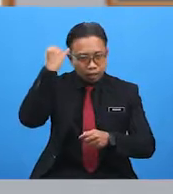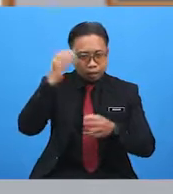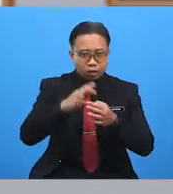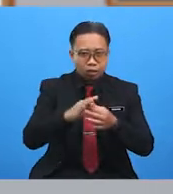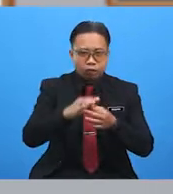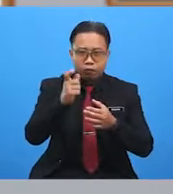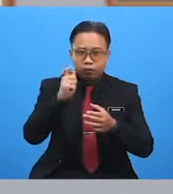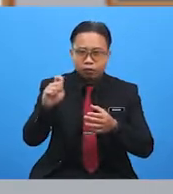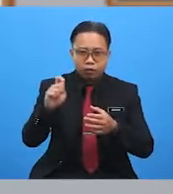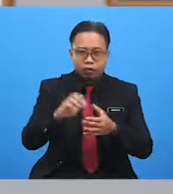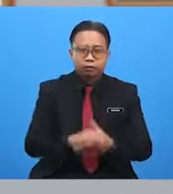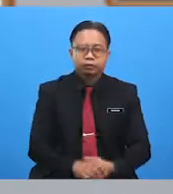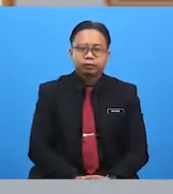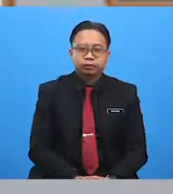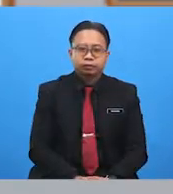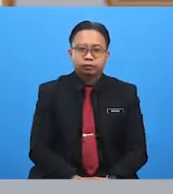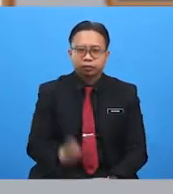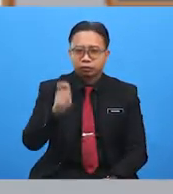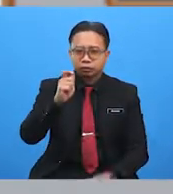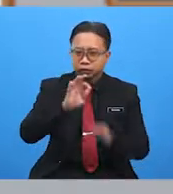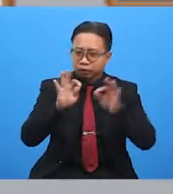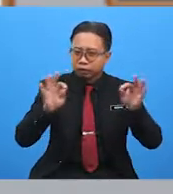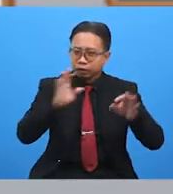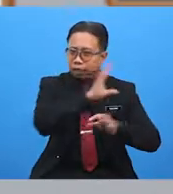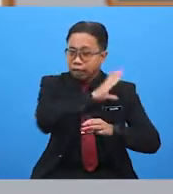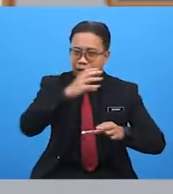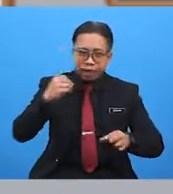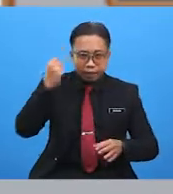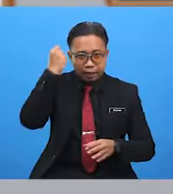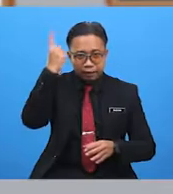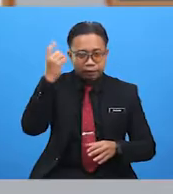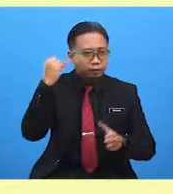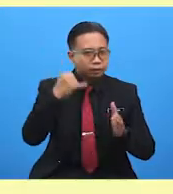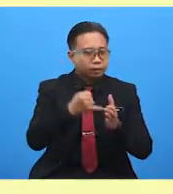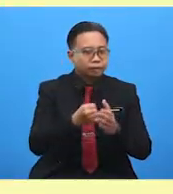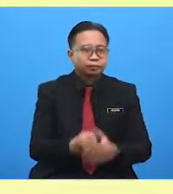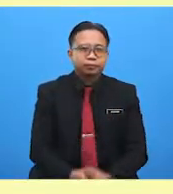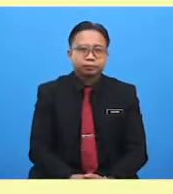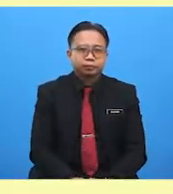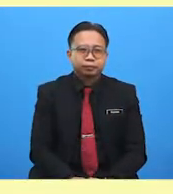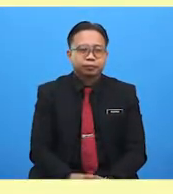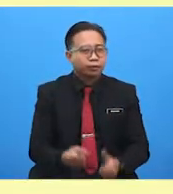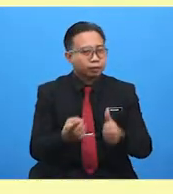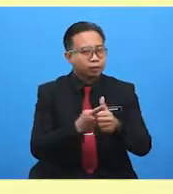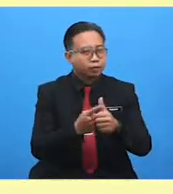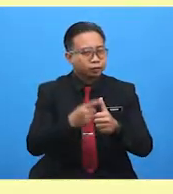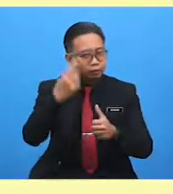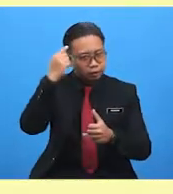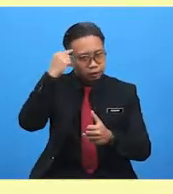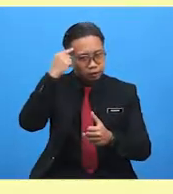context of a text and understand it. For the first headline,